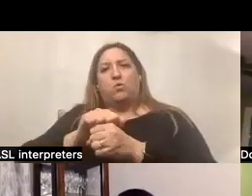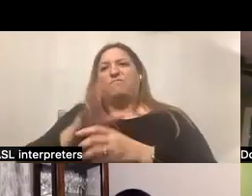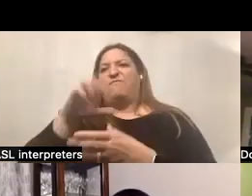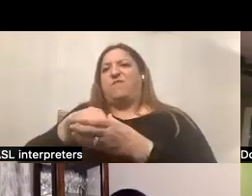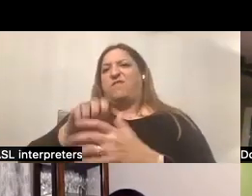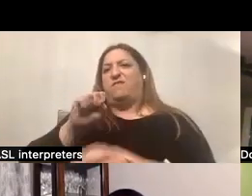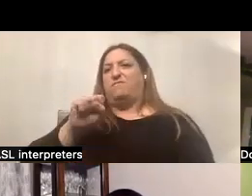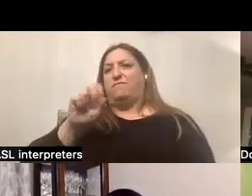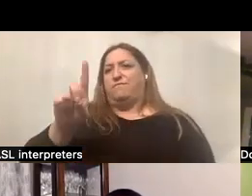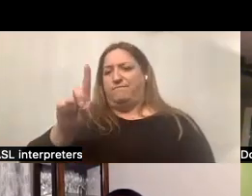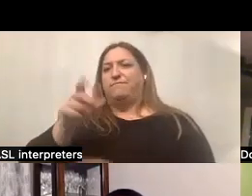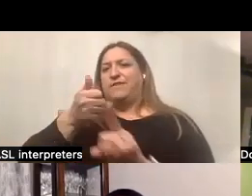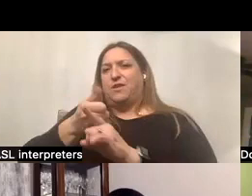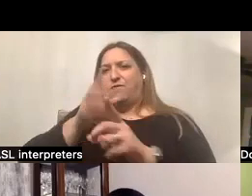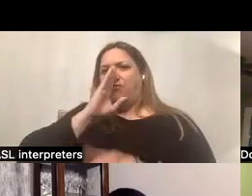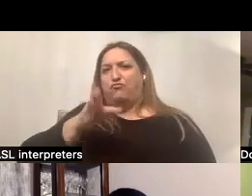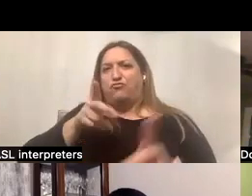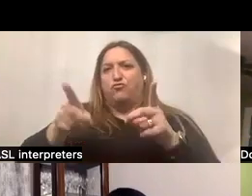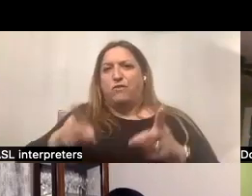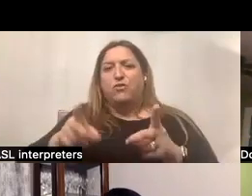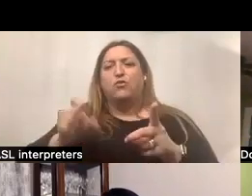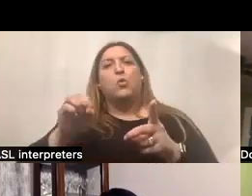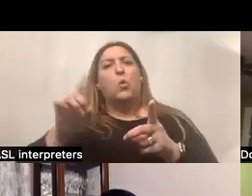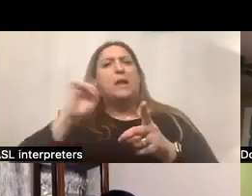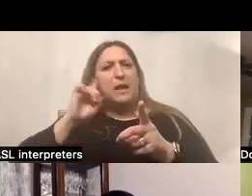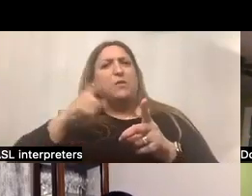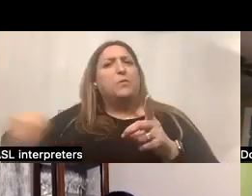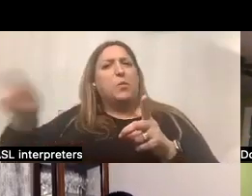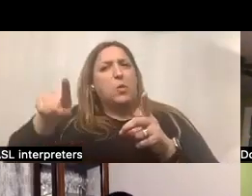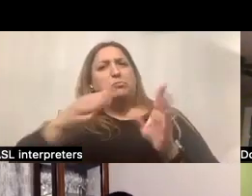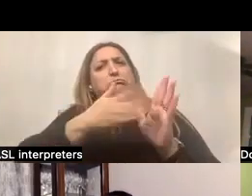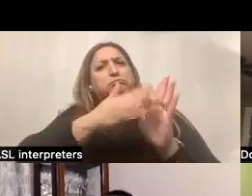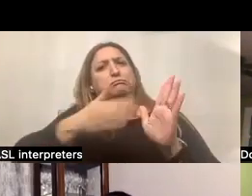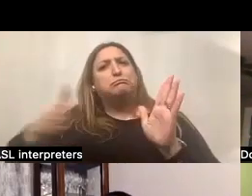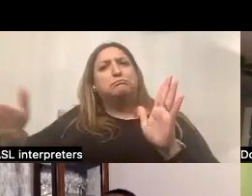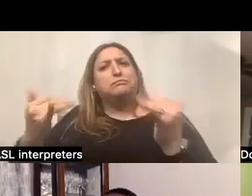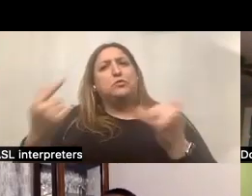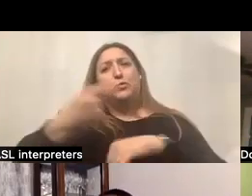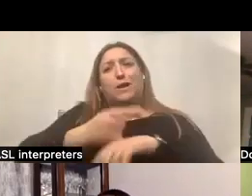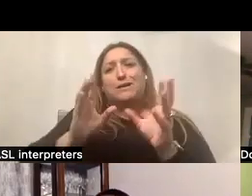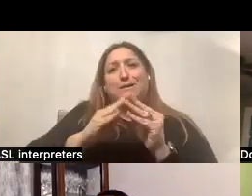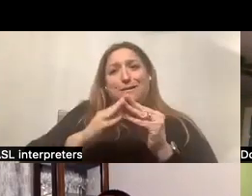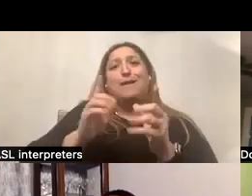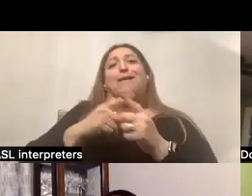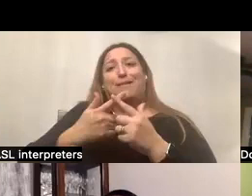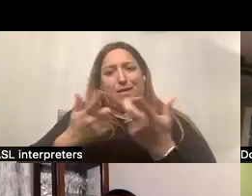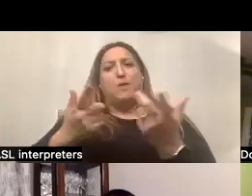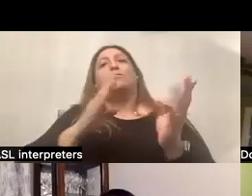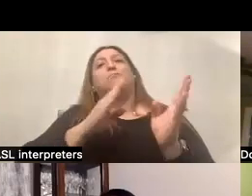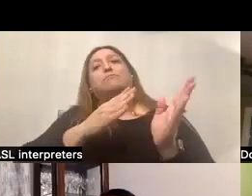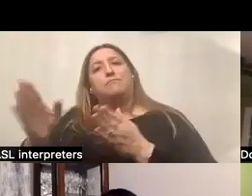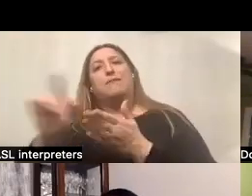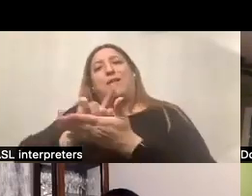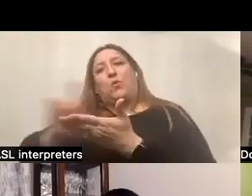and hear from those throughout this session. And then later this week,